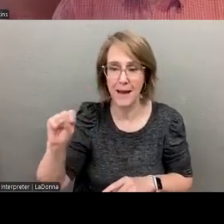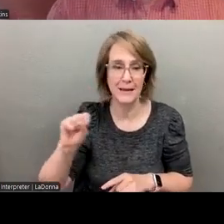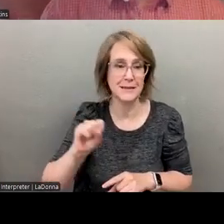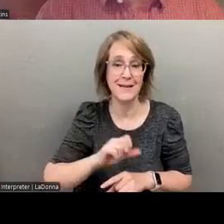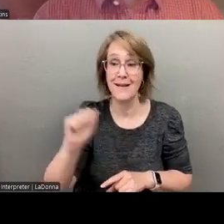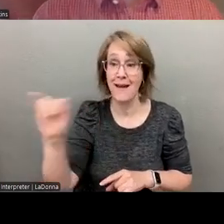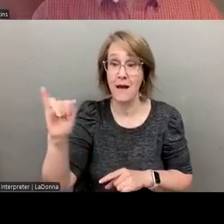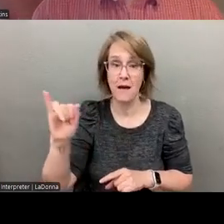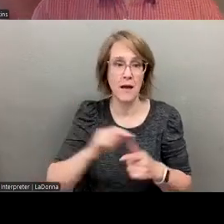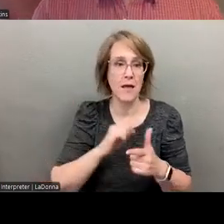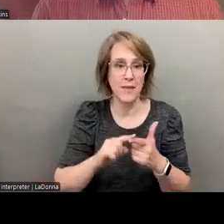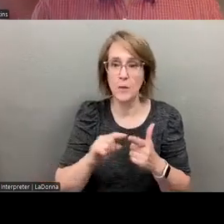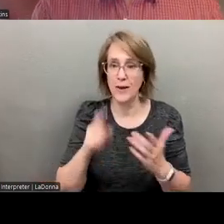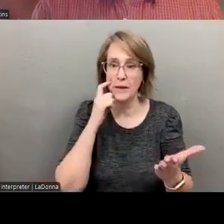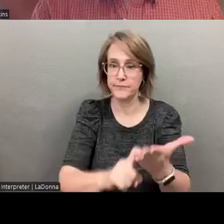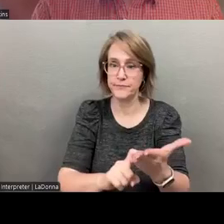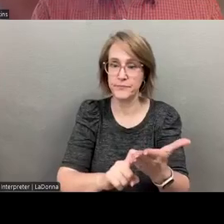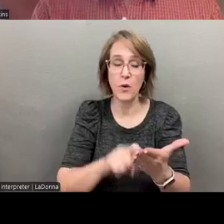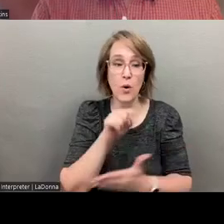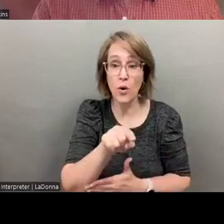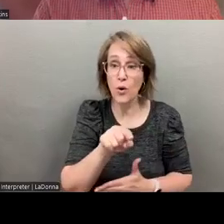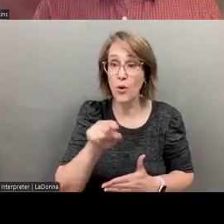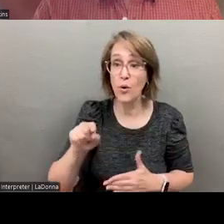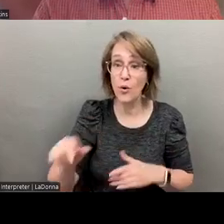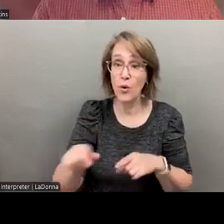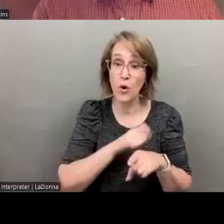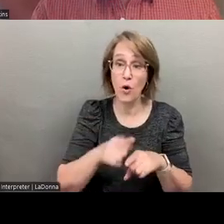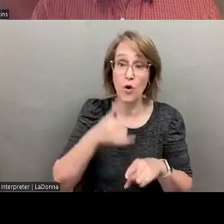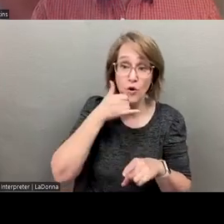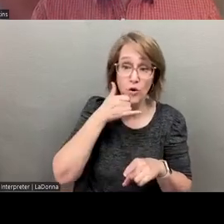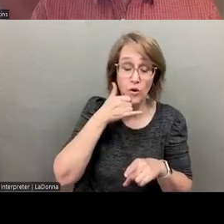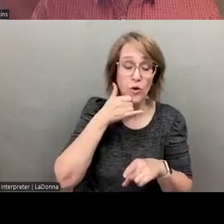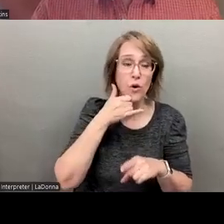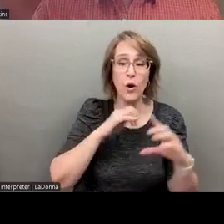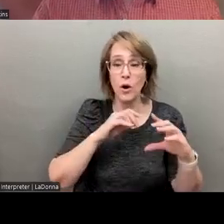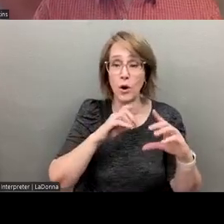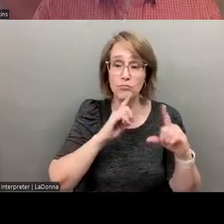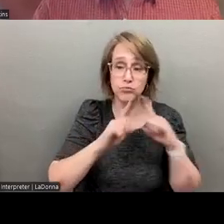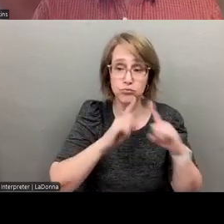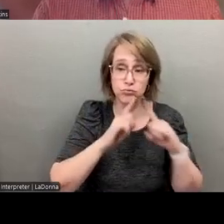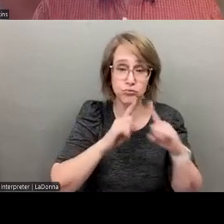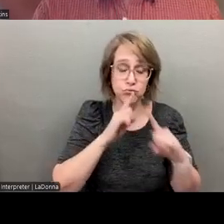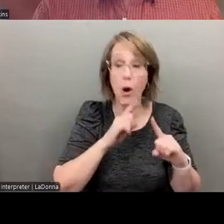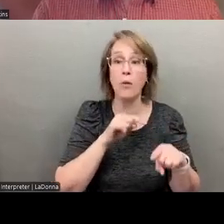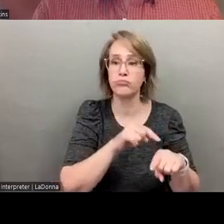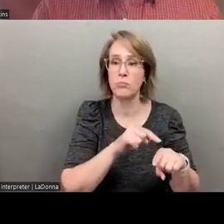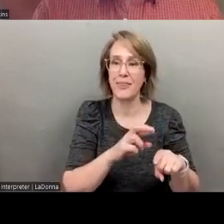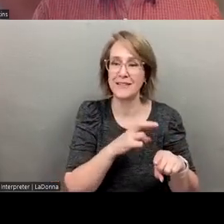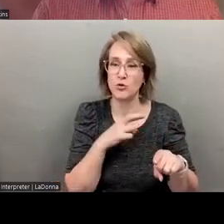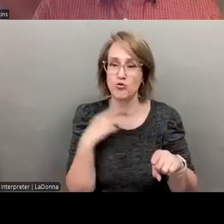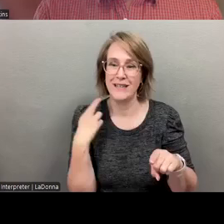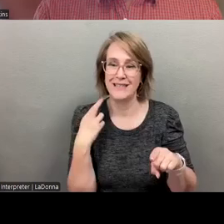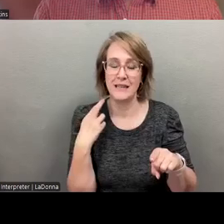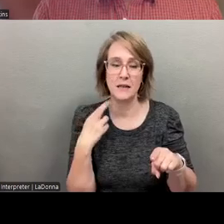caller, um, making a risk statement? When are they talking either explicitly or, uh, passively